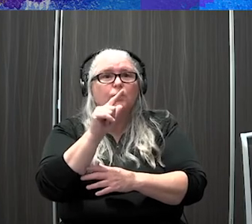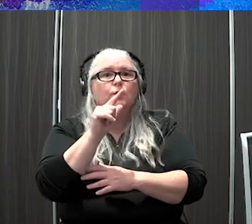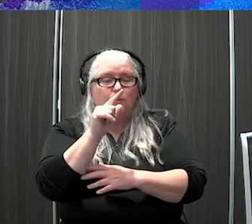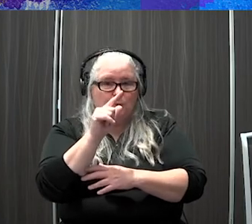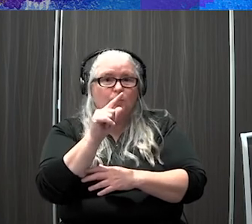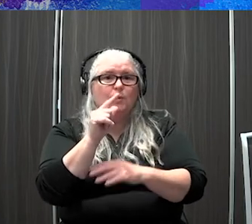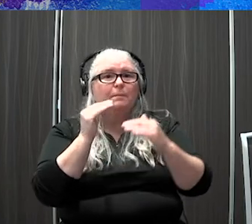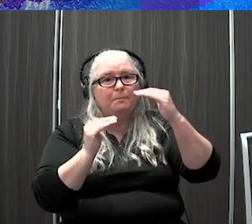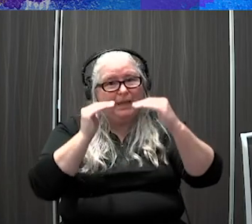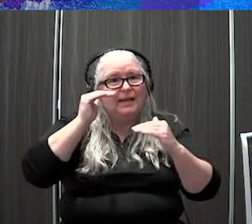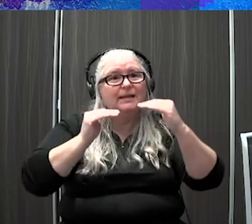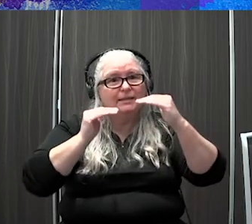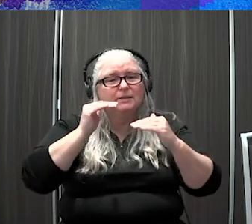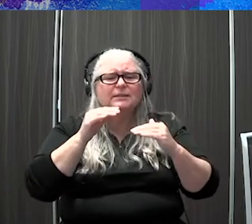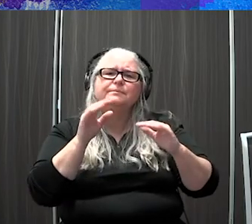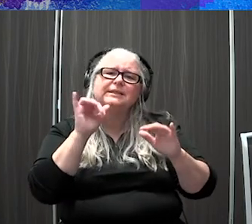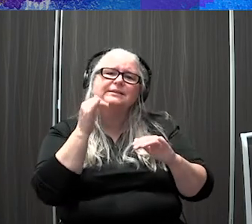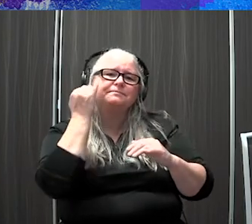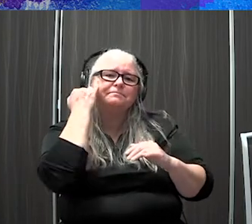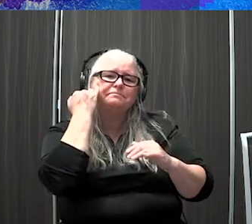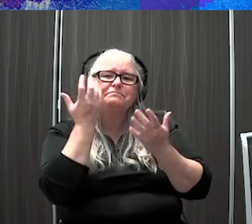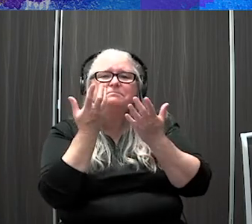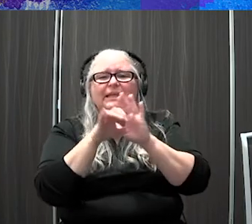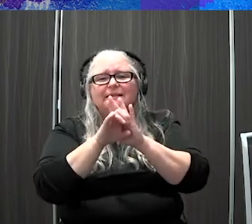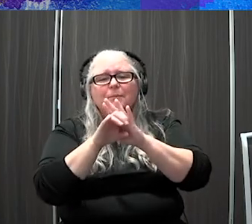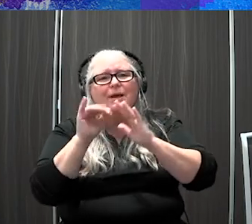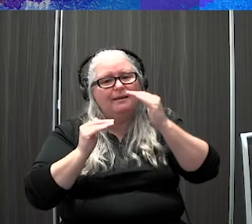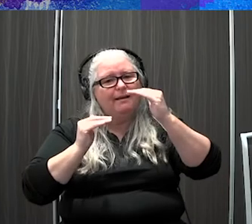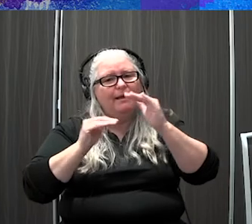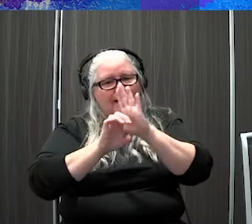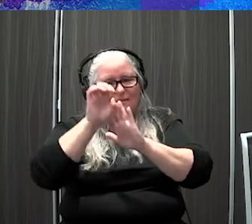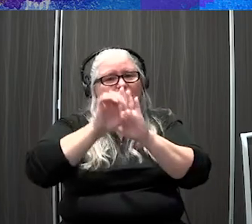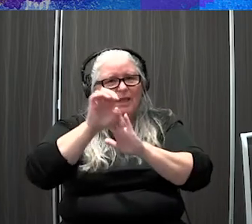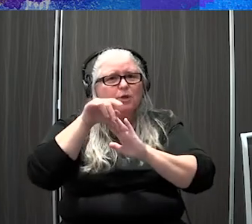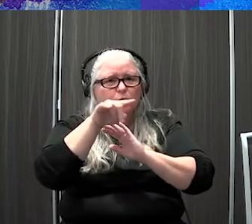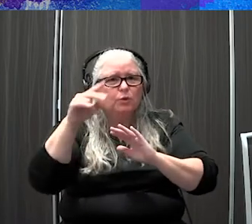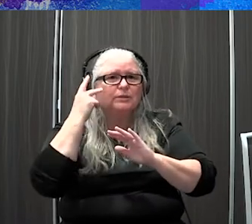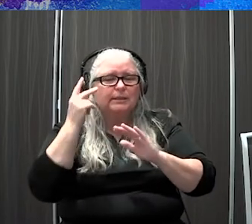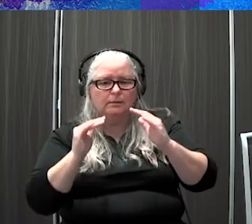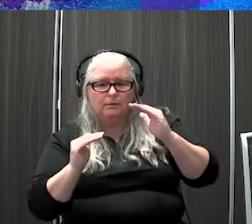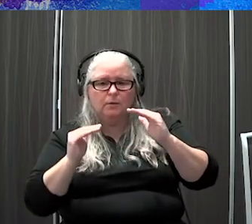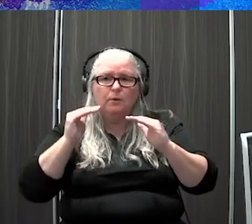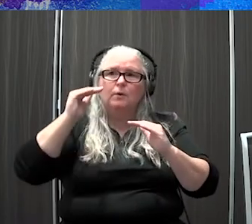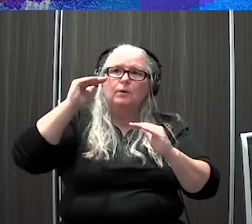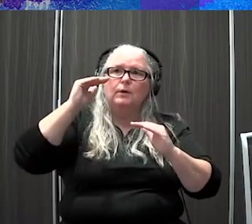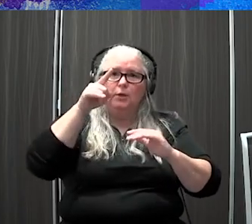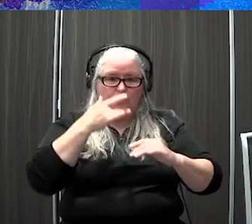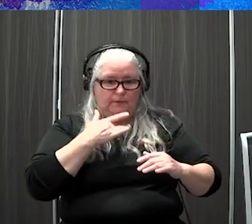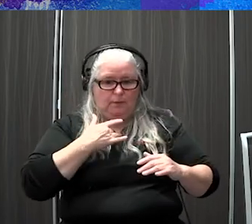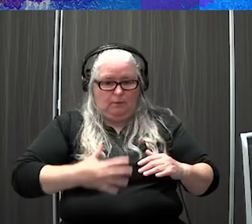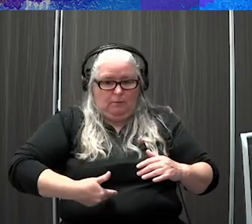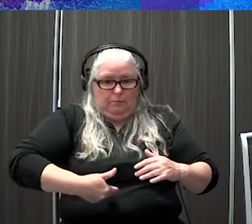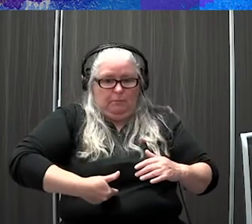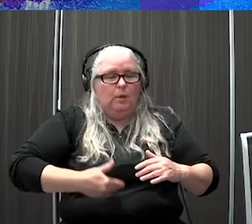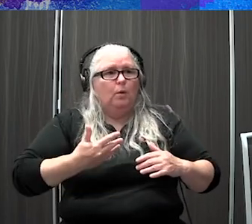you can imagine being in an elevator. Whenever you feel that elevator go up, you feel that sense in your stomach like, ooh, we just moved. When that